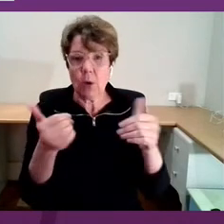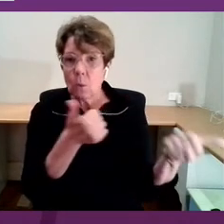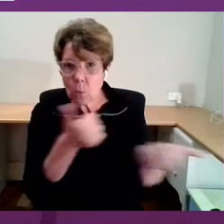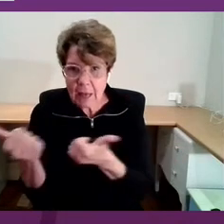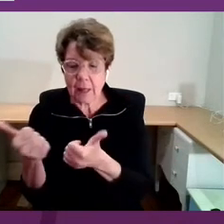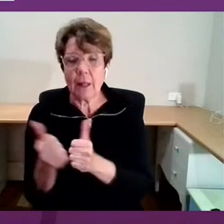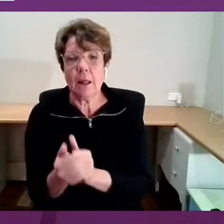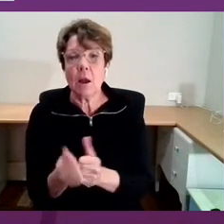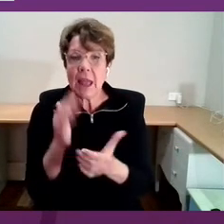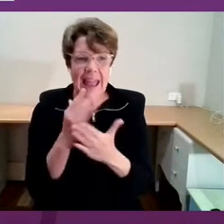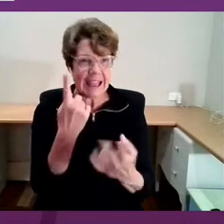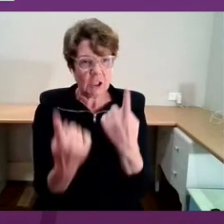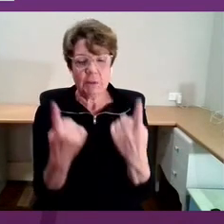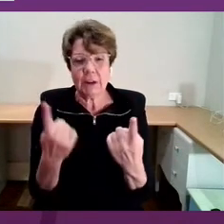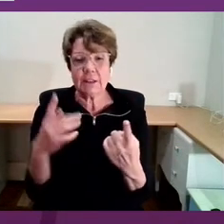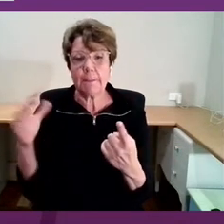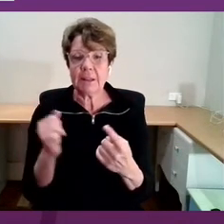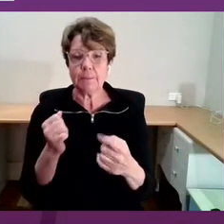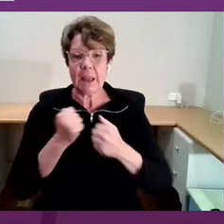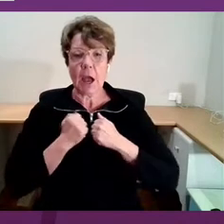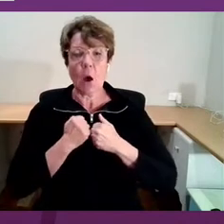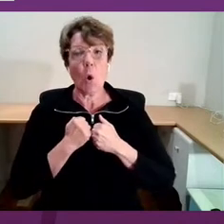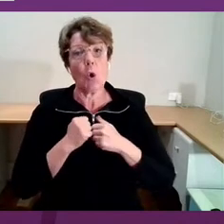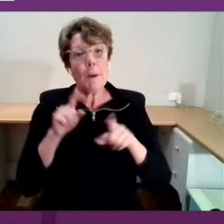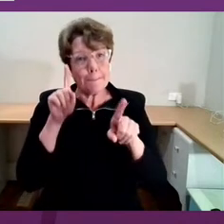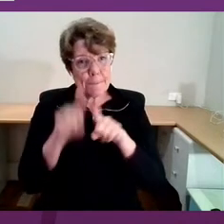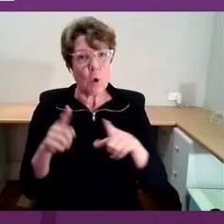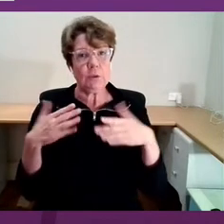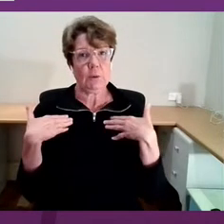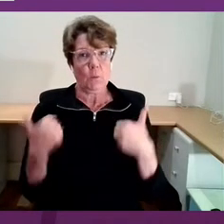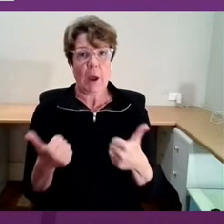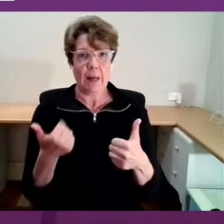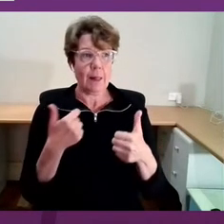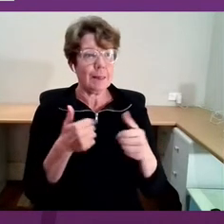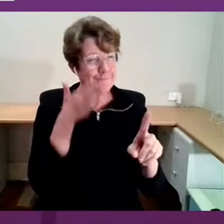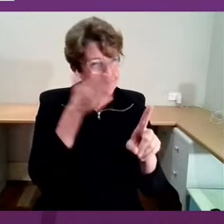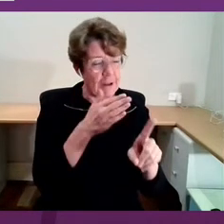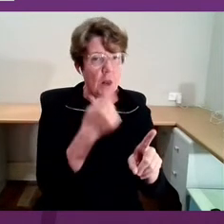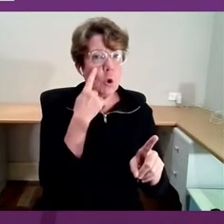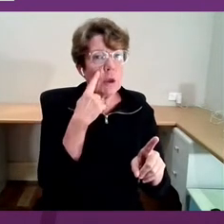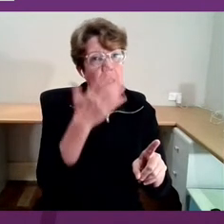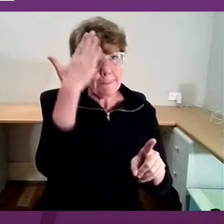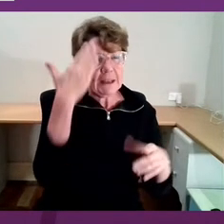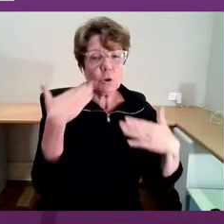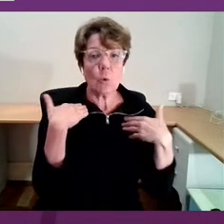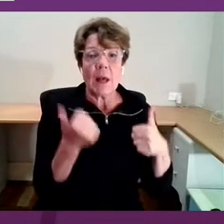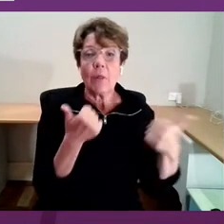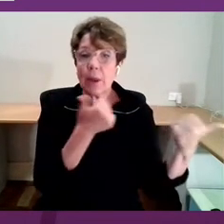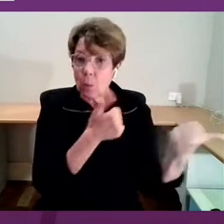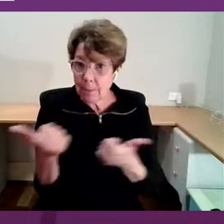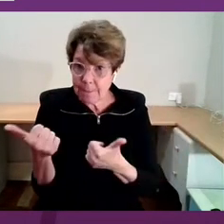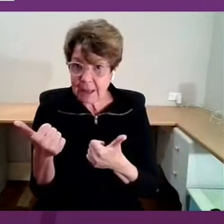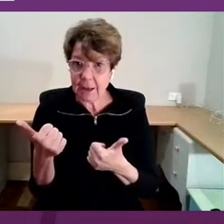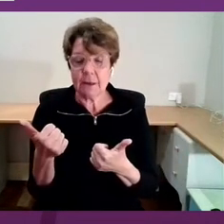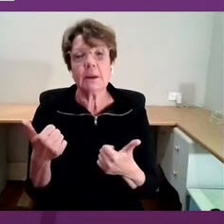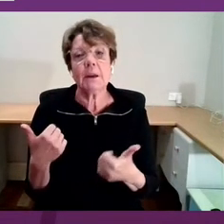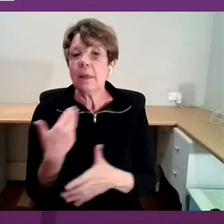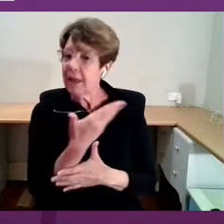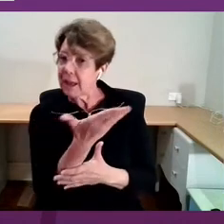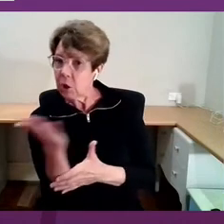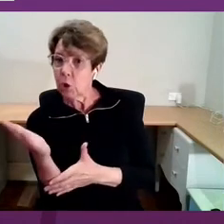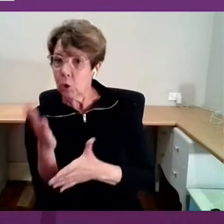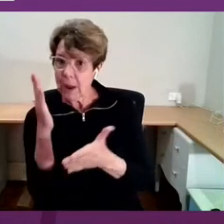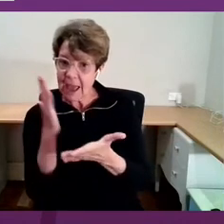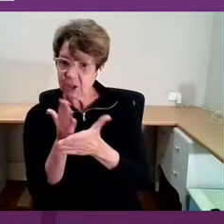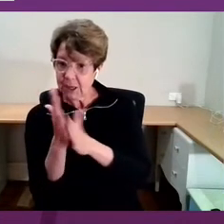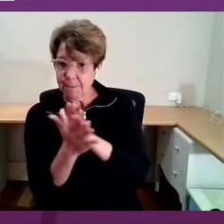our most well when it comes to our mental health and wellbeing. And to the extent that you enable us to do that